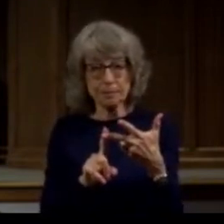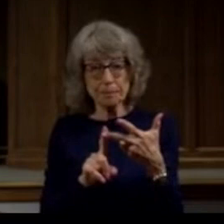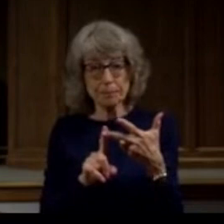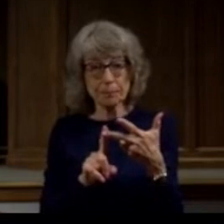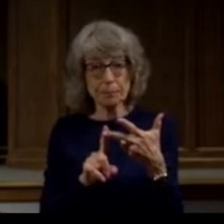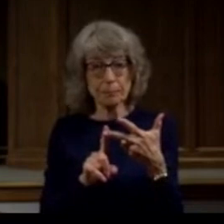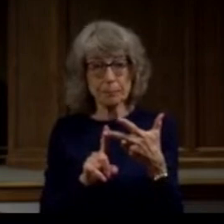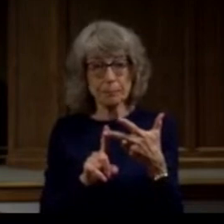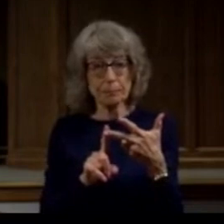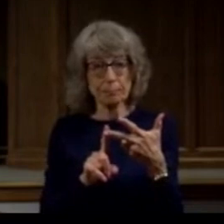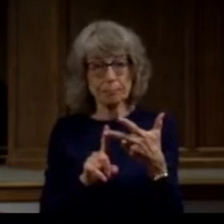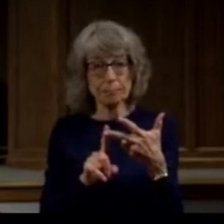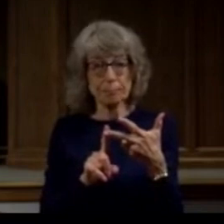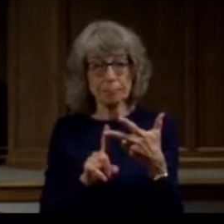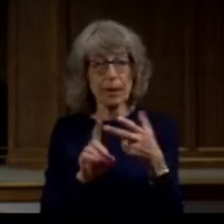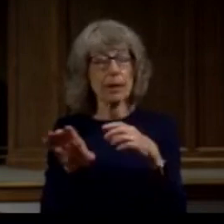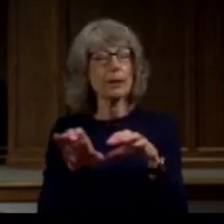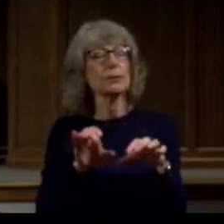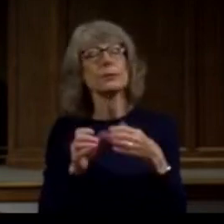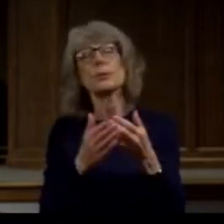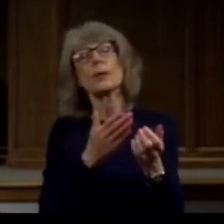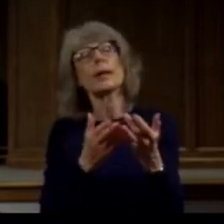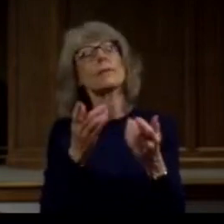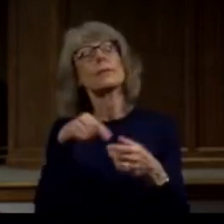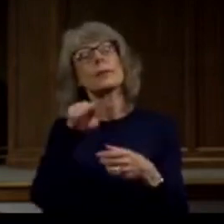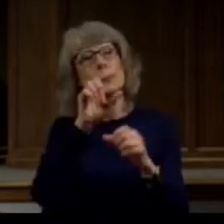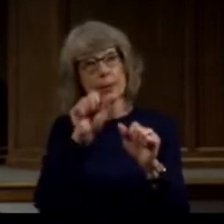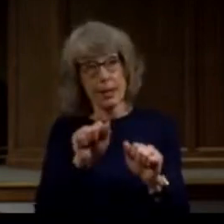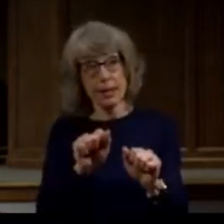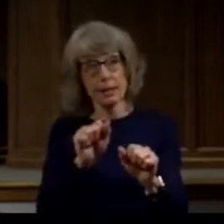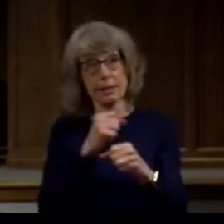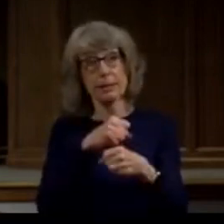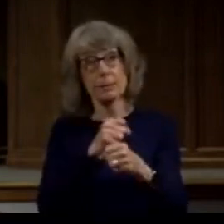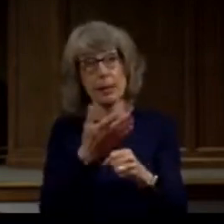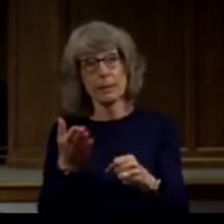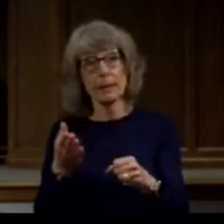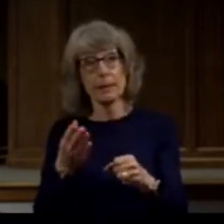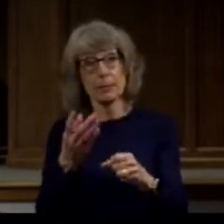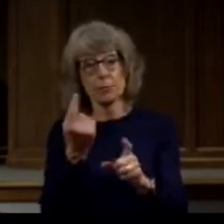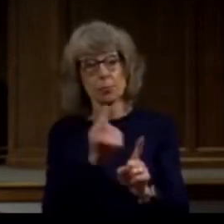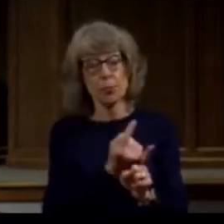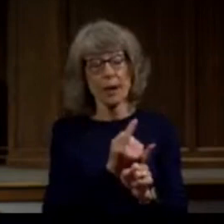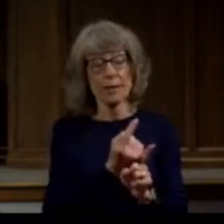do what you can to make things right at home